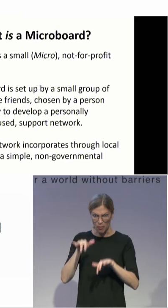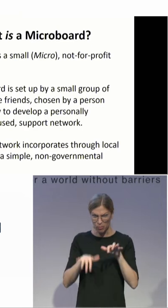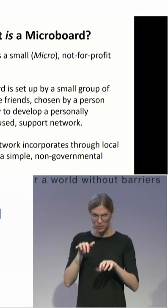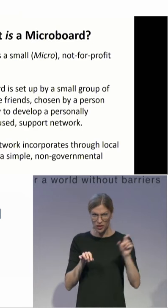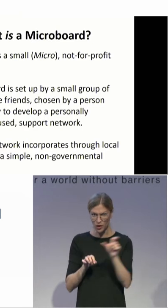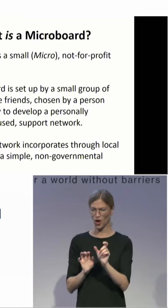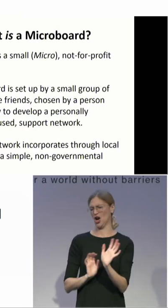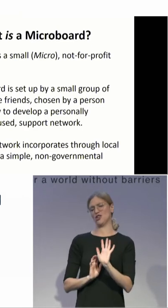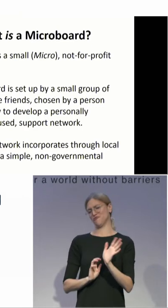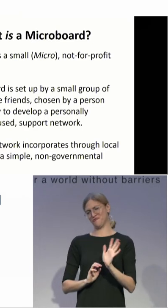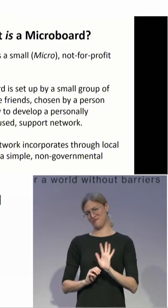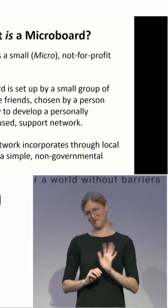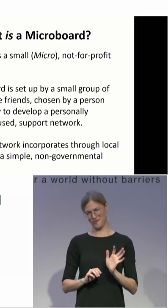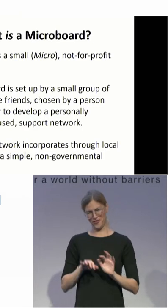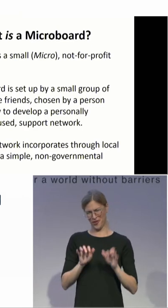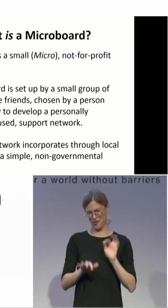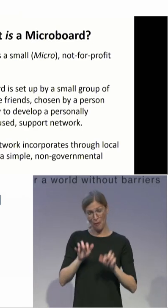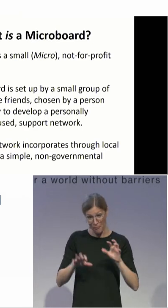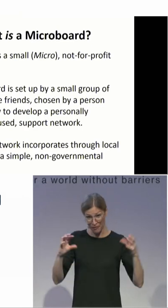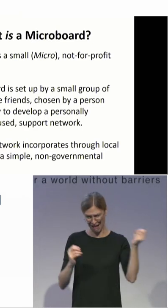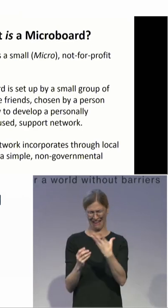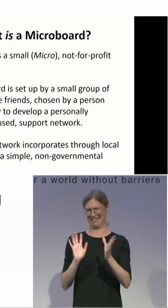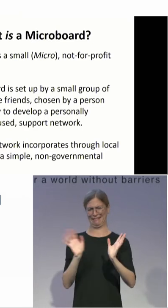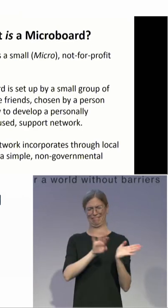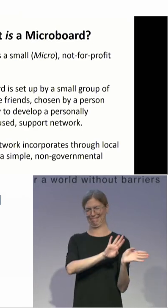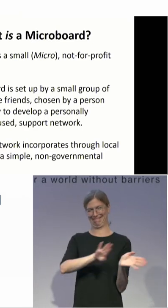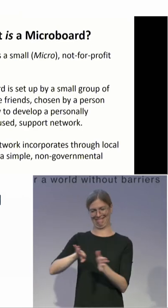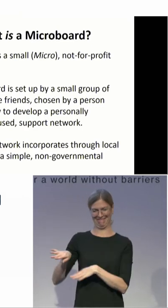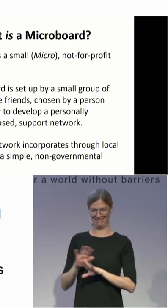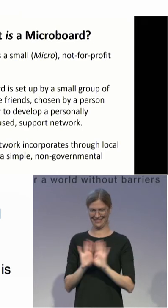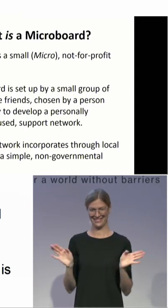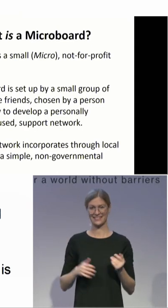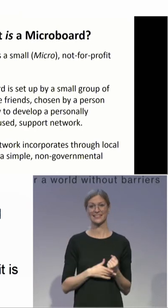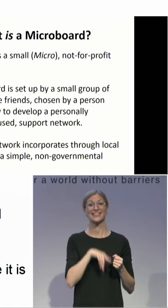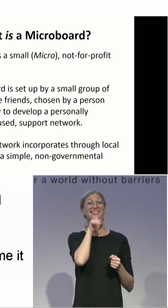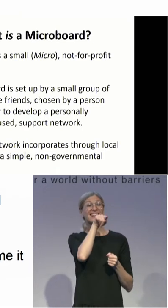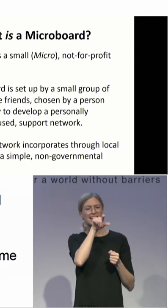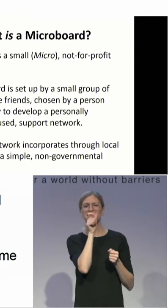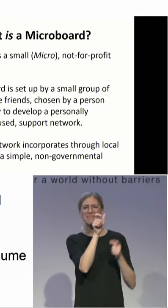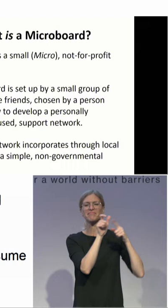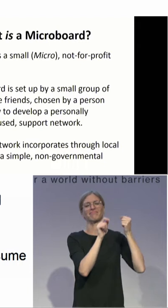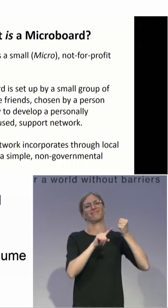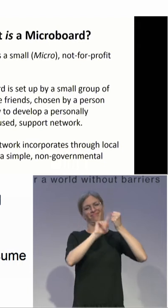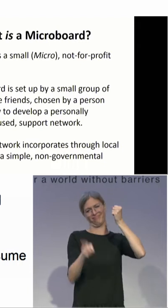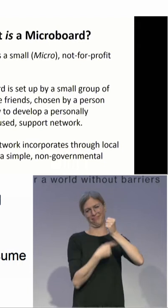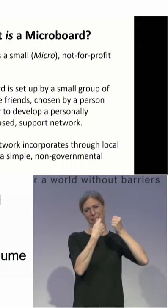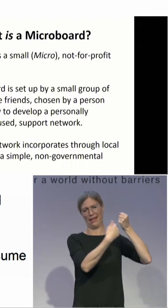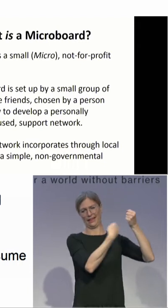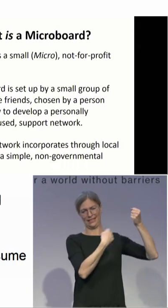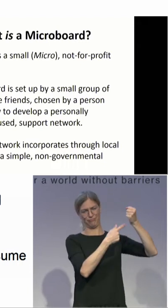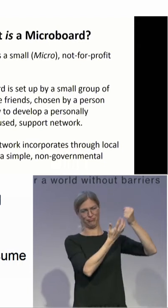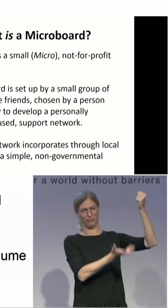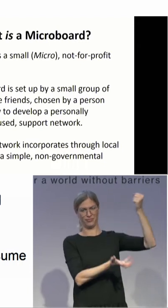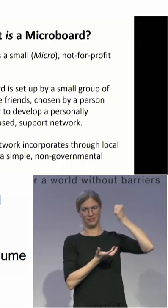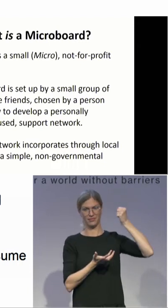funders, let me explain quickly, it's not a computer program. One of our funders, the accounting department actually called me and asked me why they should be funding skateboards.